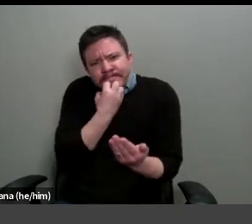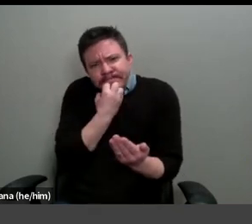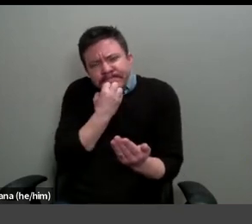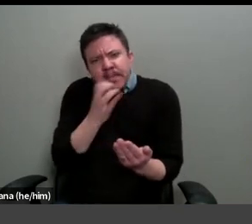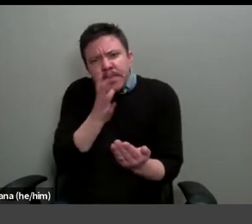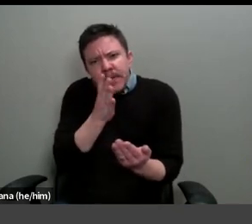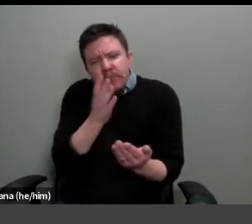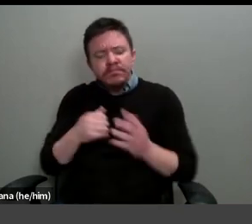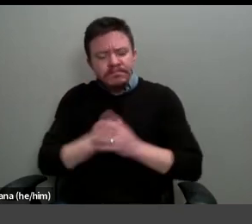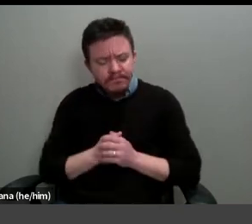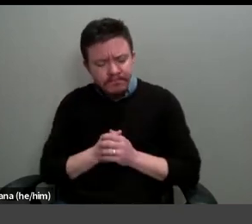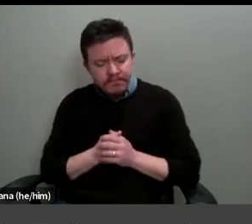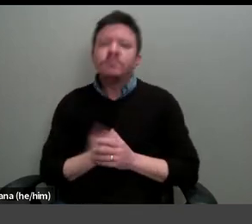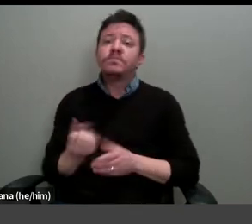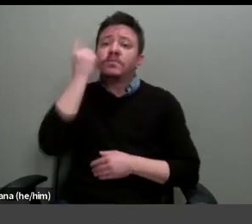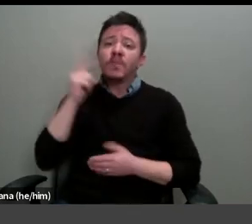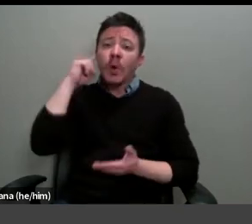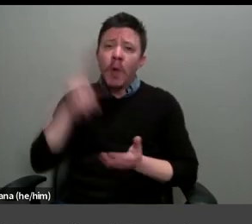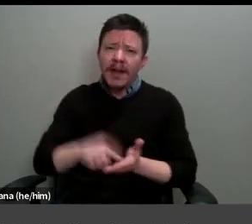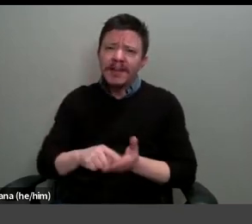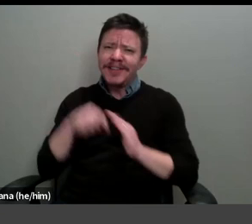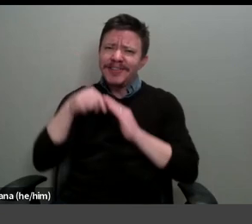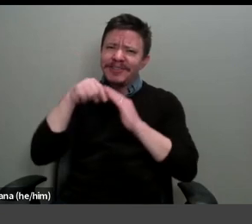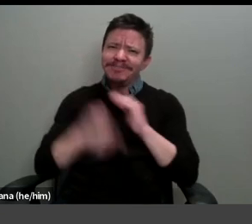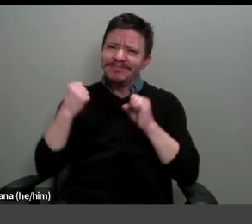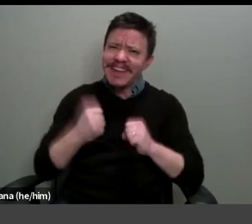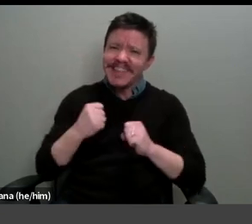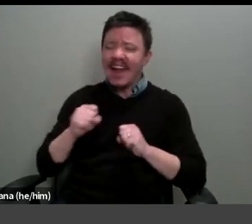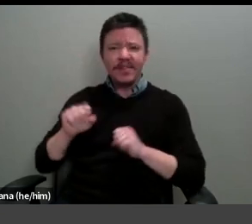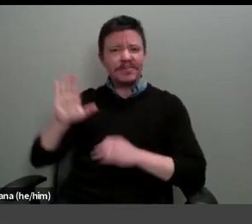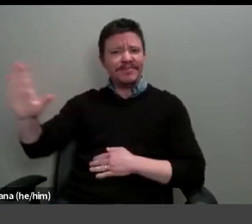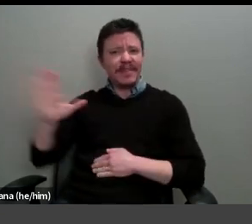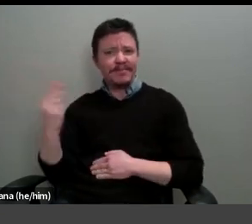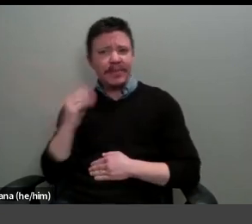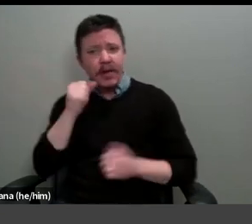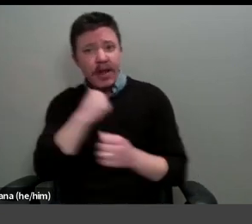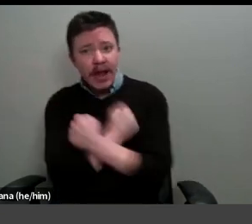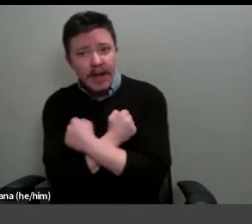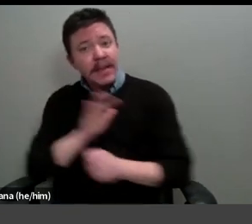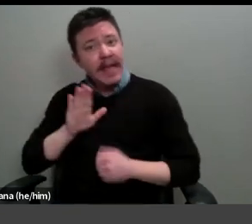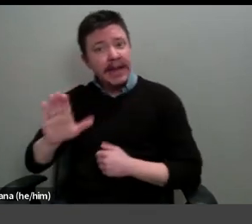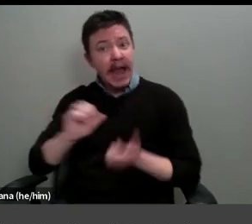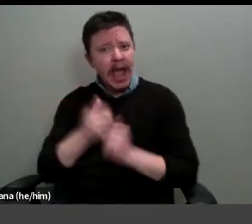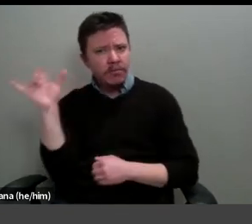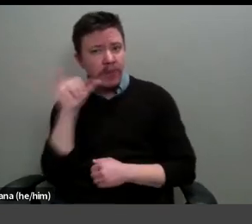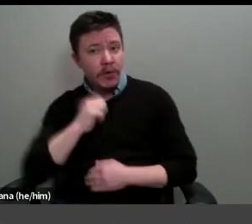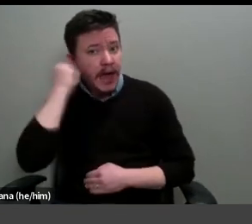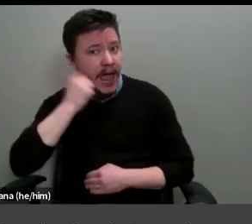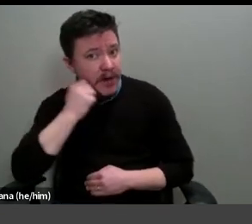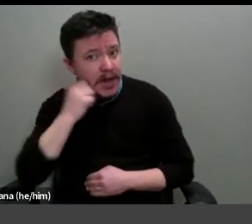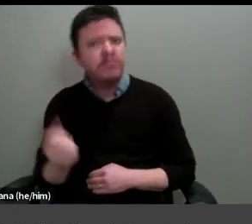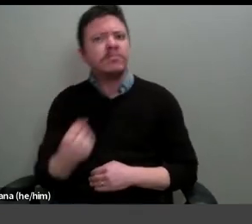While acknowledging the profundity of their love and its modes of expression, this lecture transcends the abstract